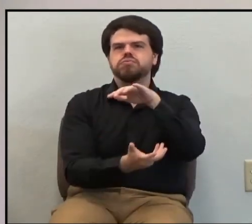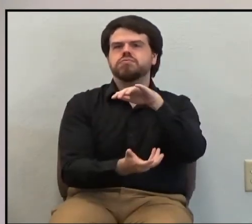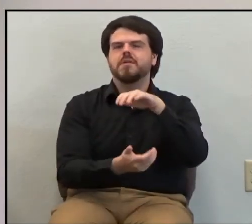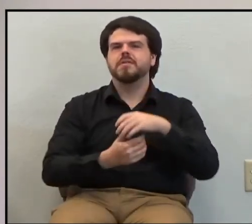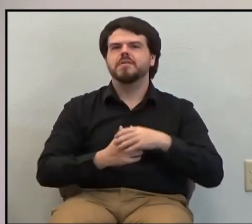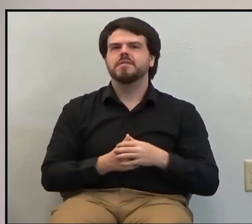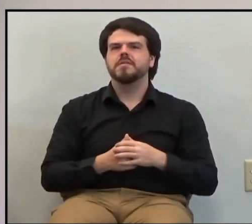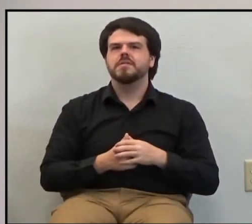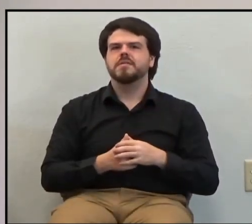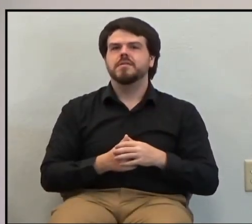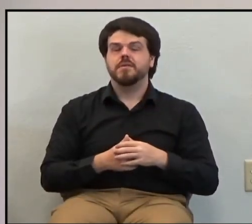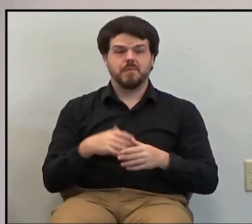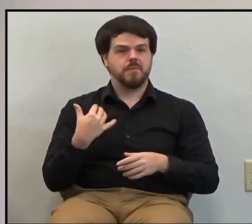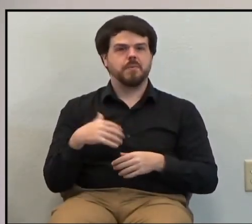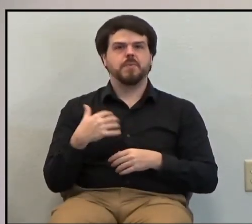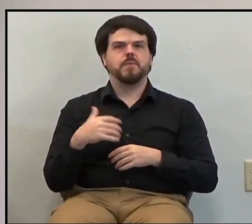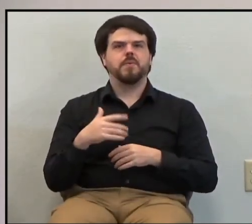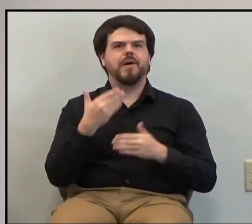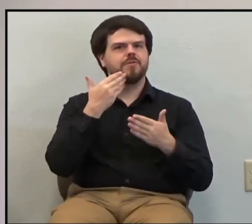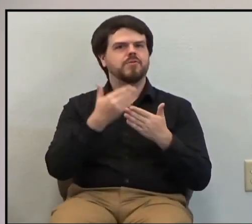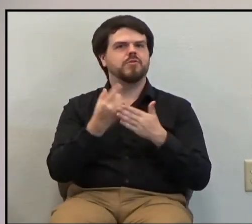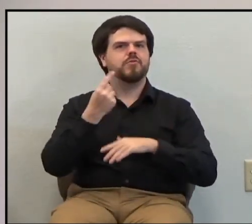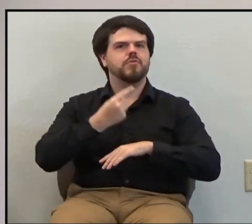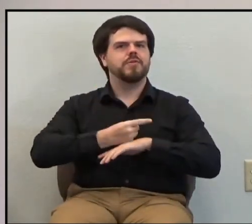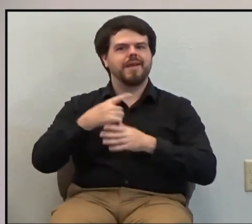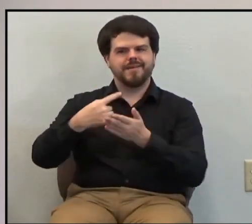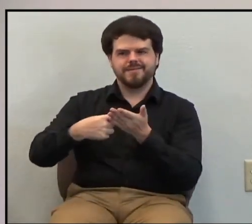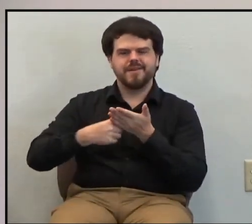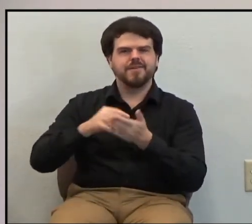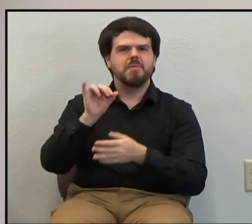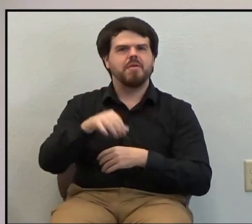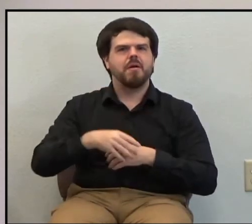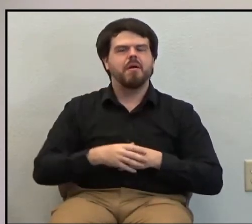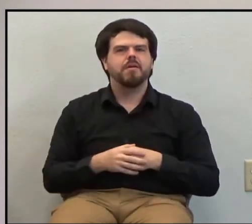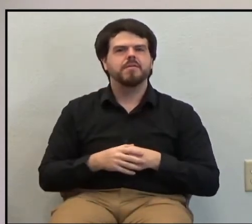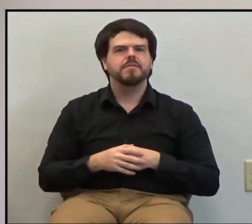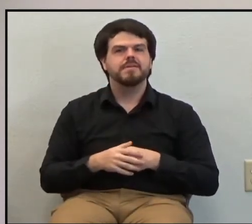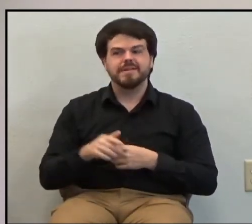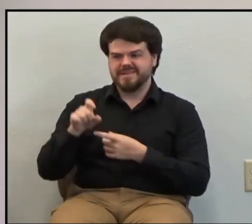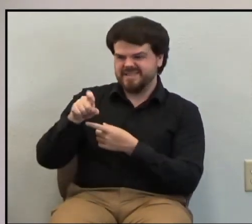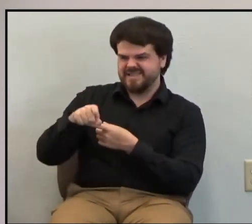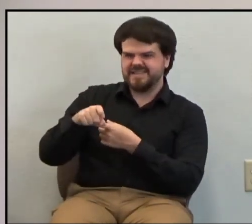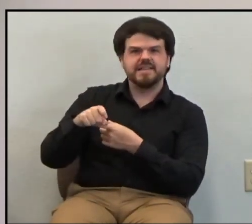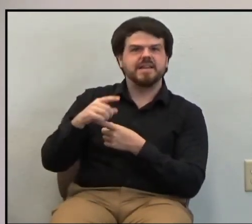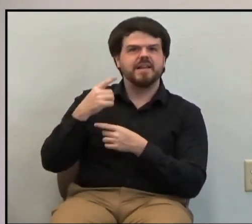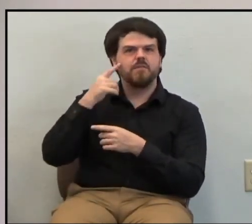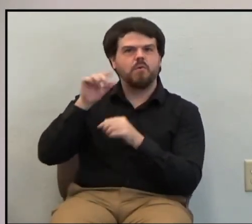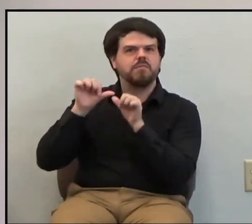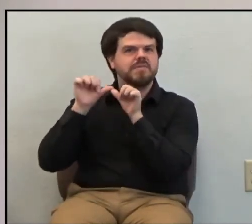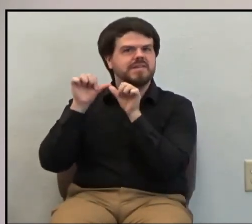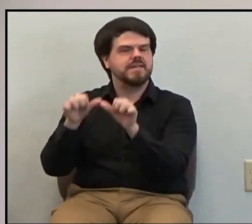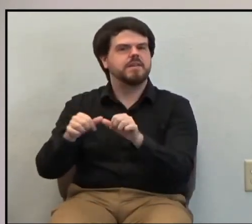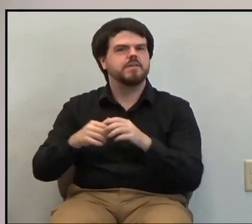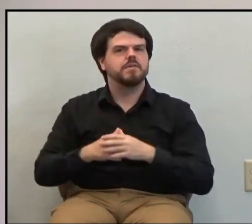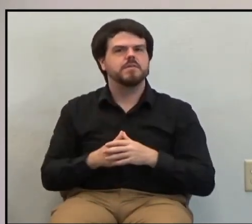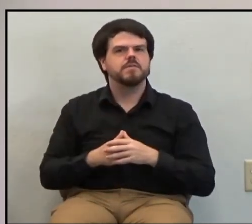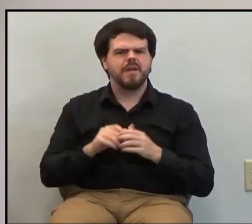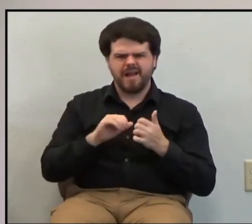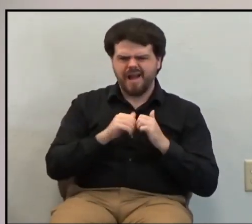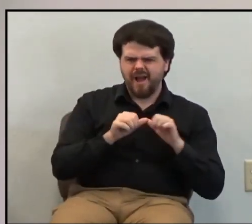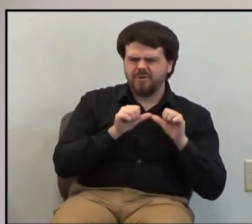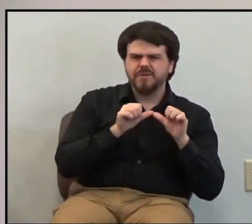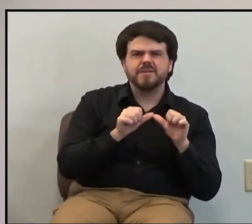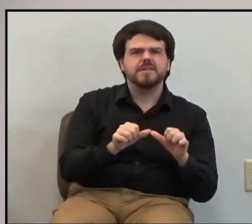Oh, what a better day then to talk about this, the need, the need for this to continue. But how can it